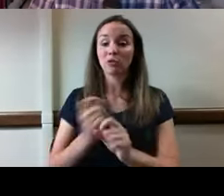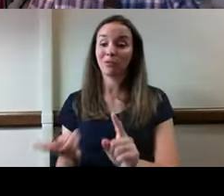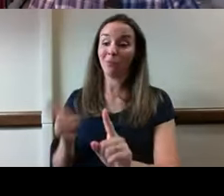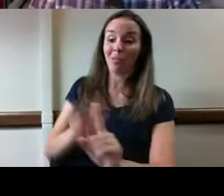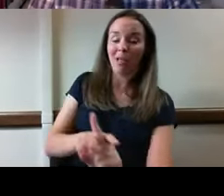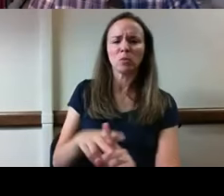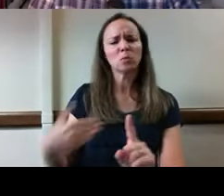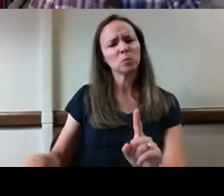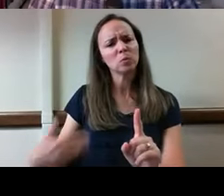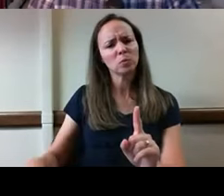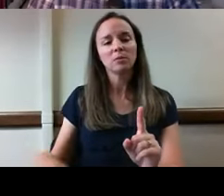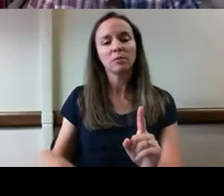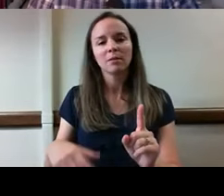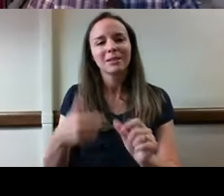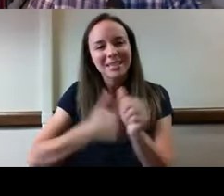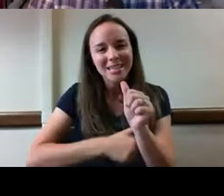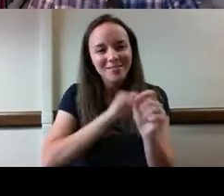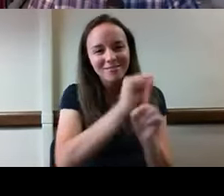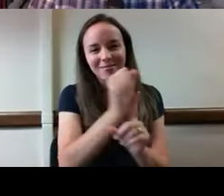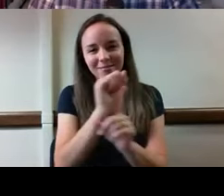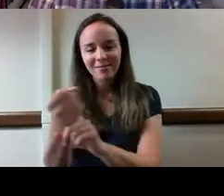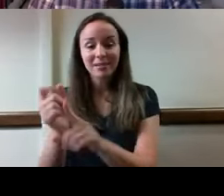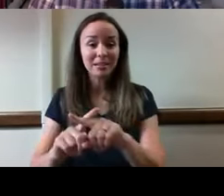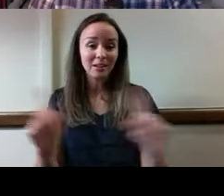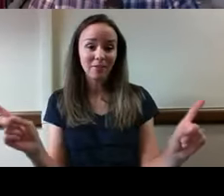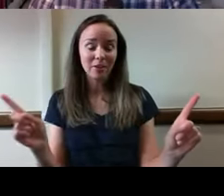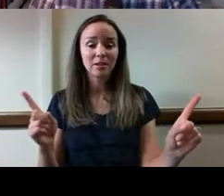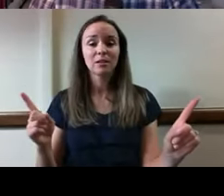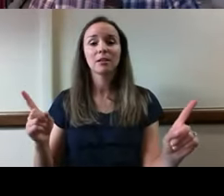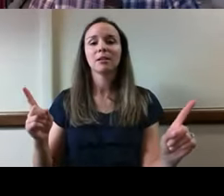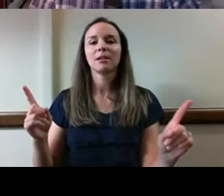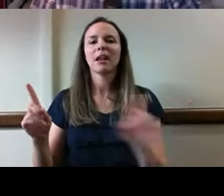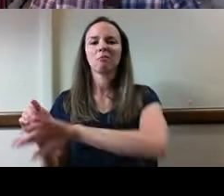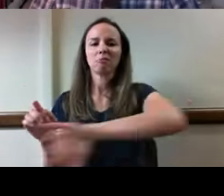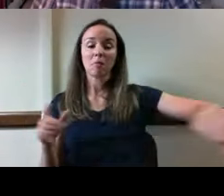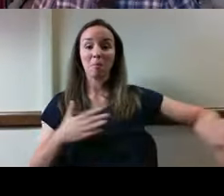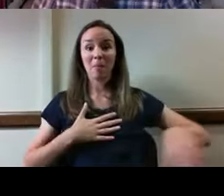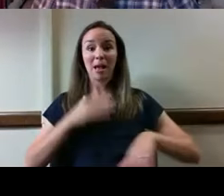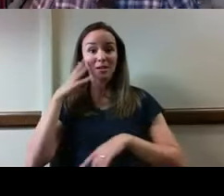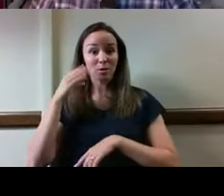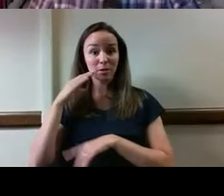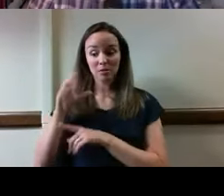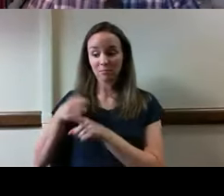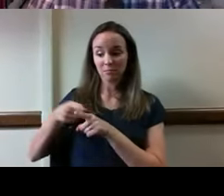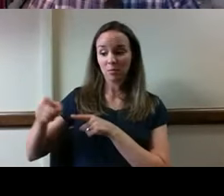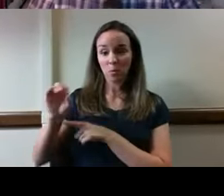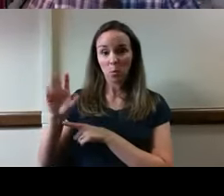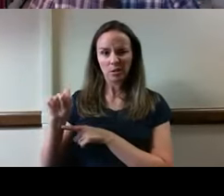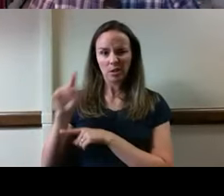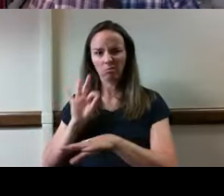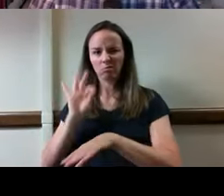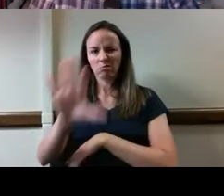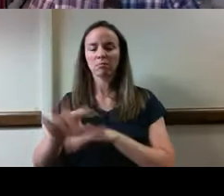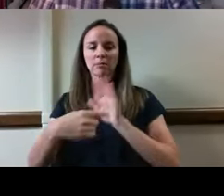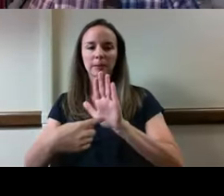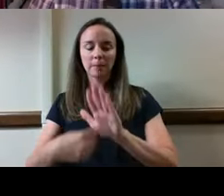Every case is different. I want to give you an example from my occupational therapy experience. I was called on a